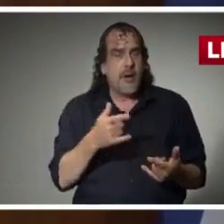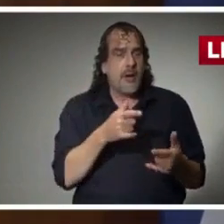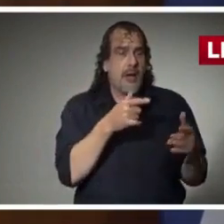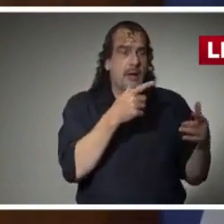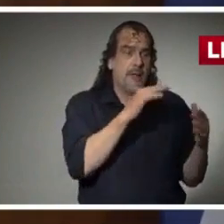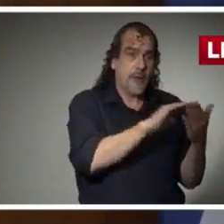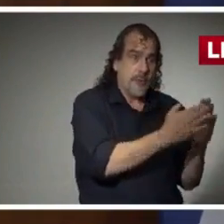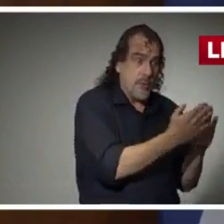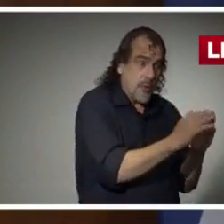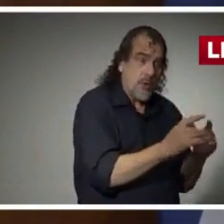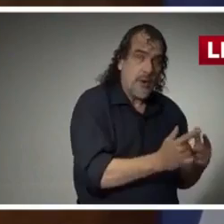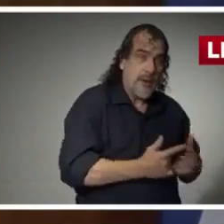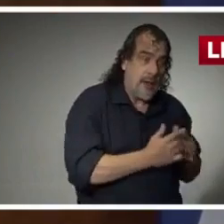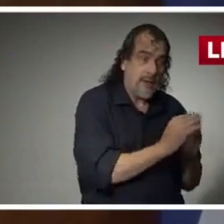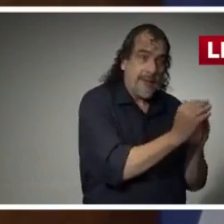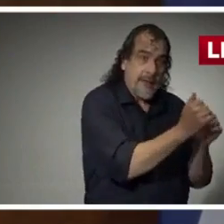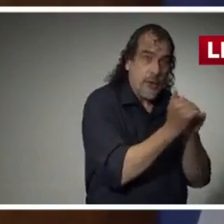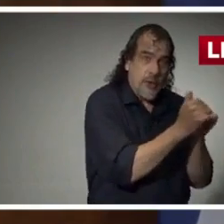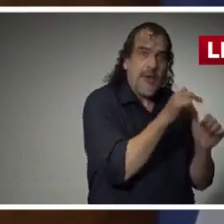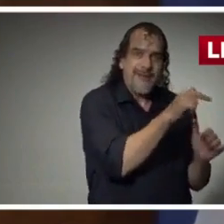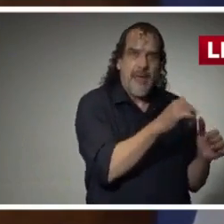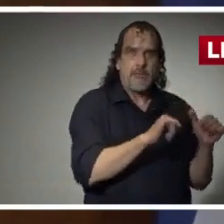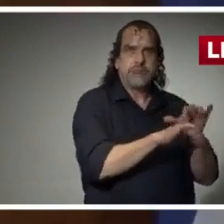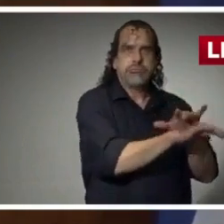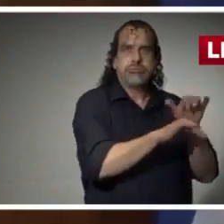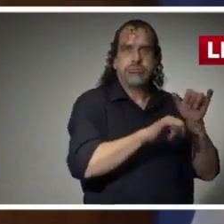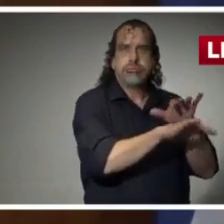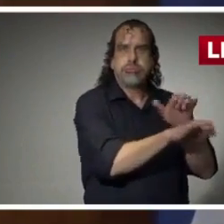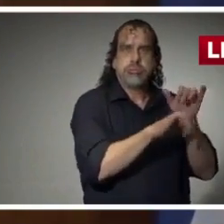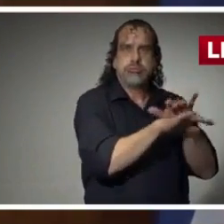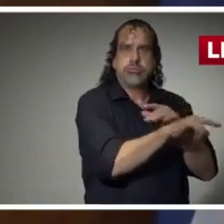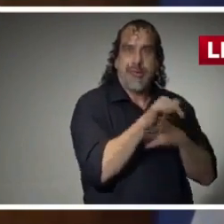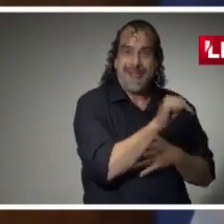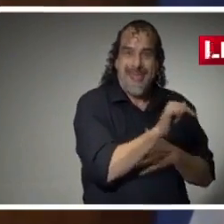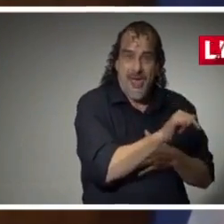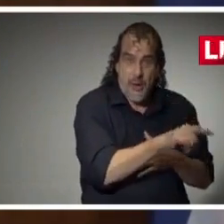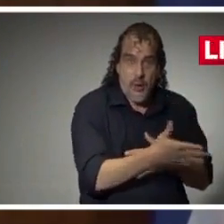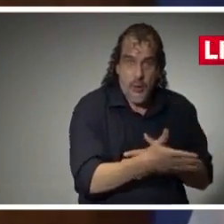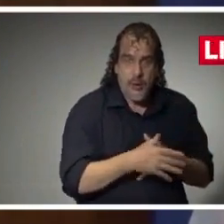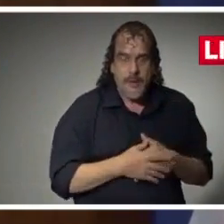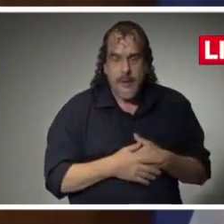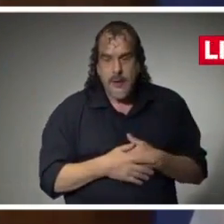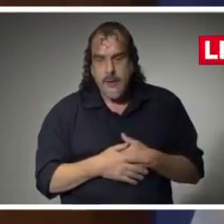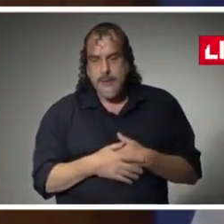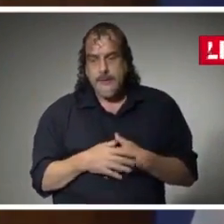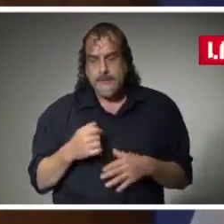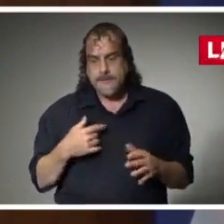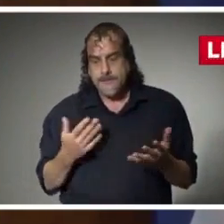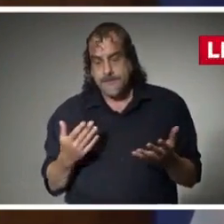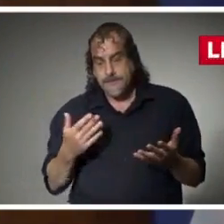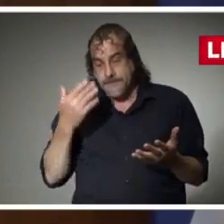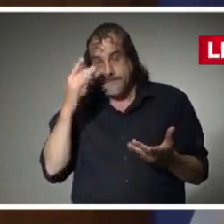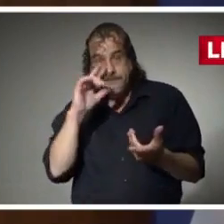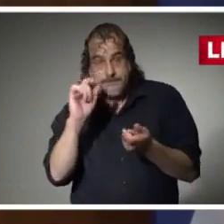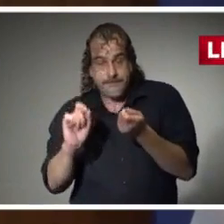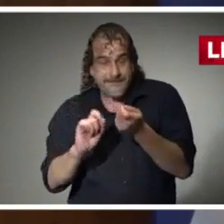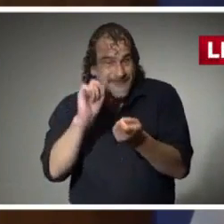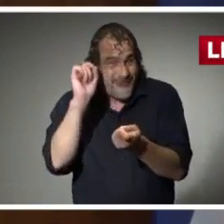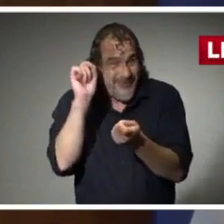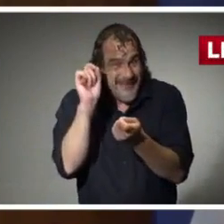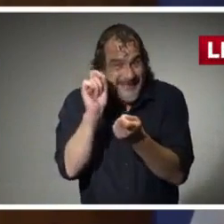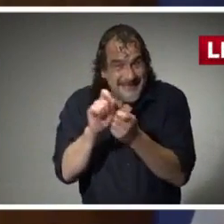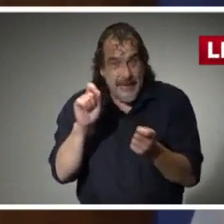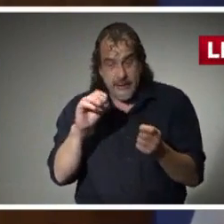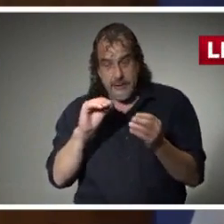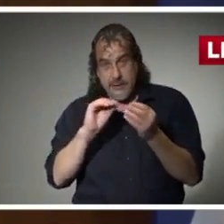in the facility. And so what I want to simply say is I'll let I don't know the exact numbers as to